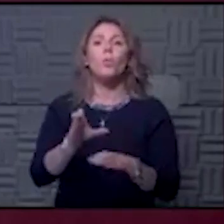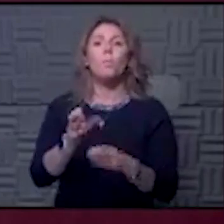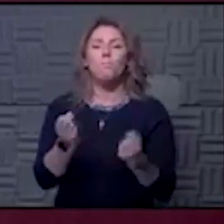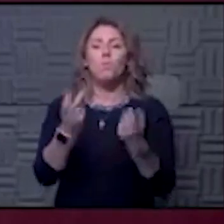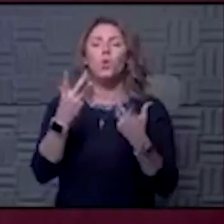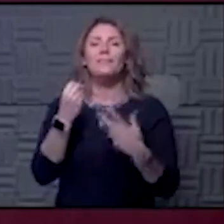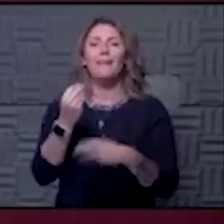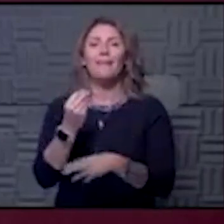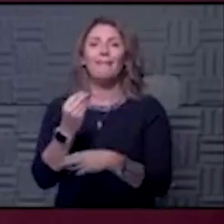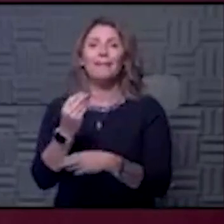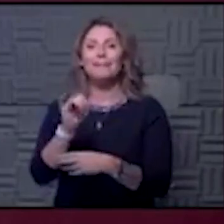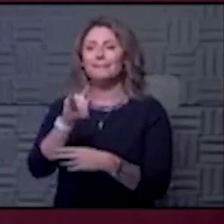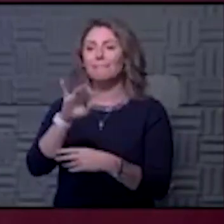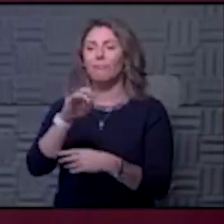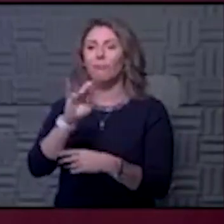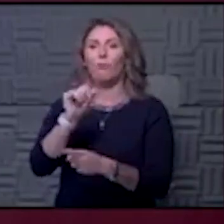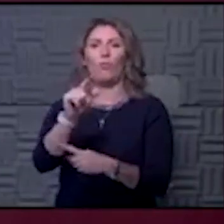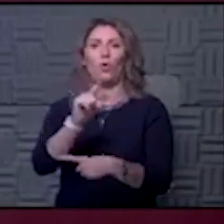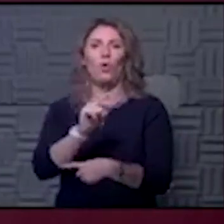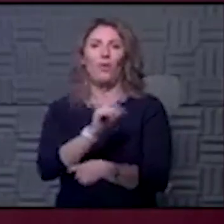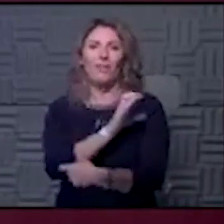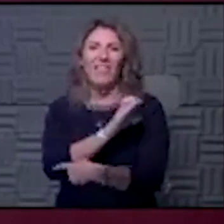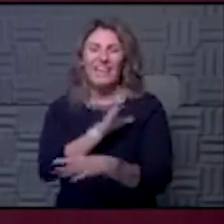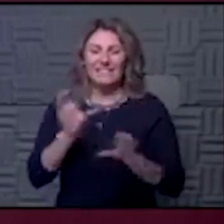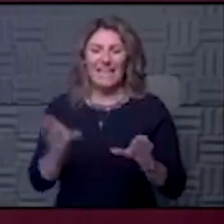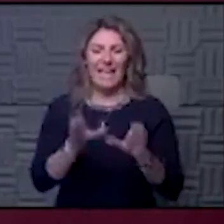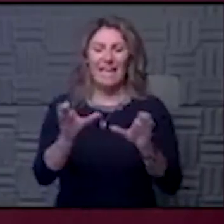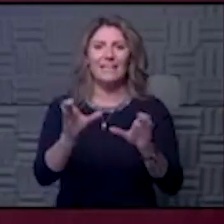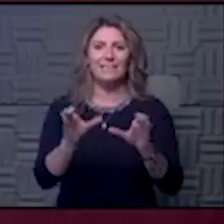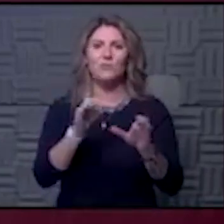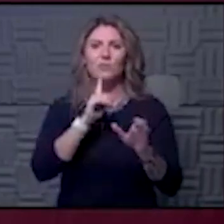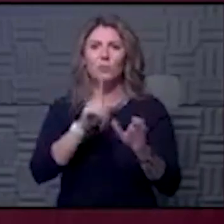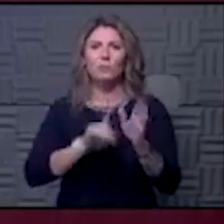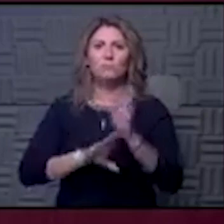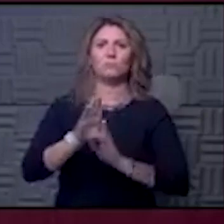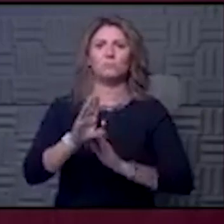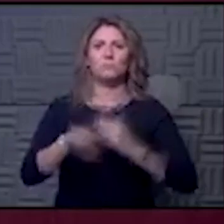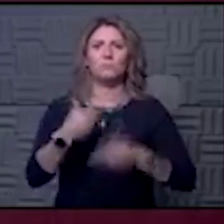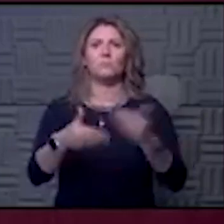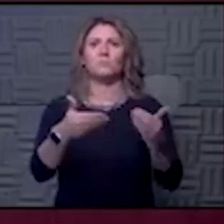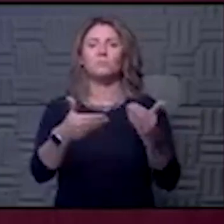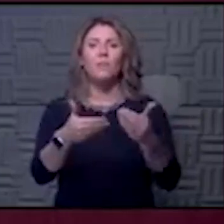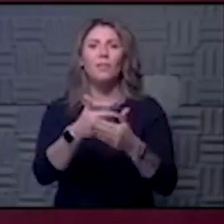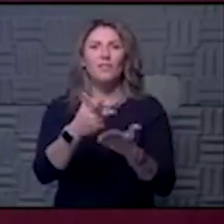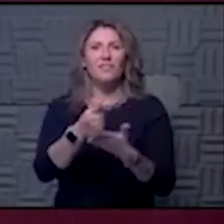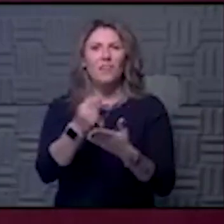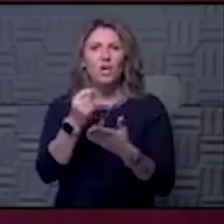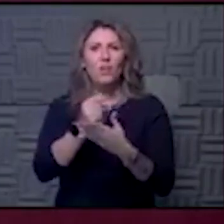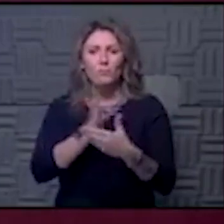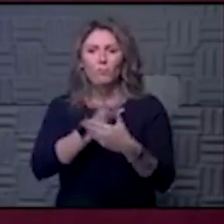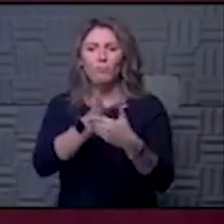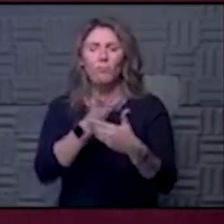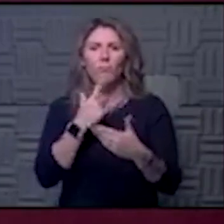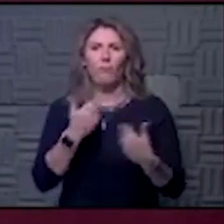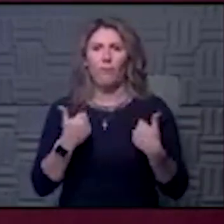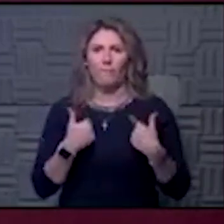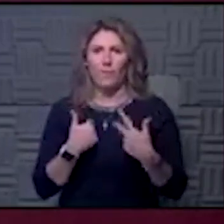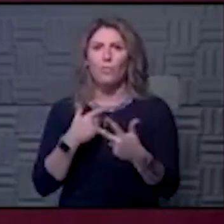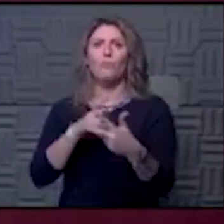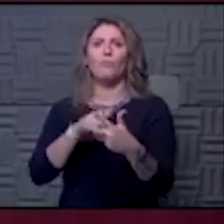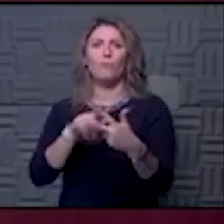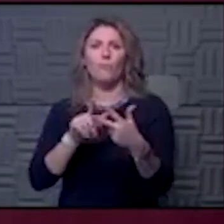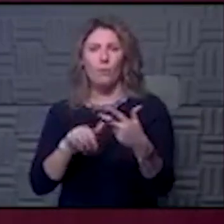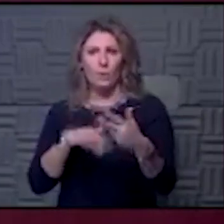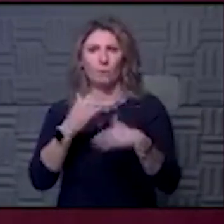what's called the active trials. These are the accelerated COVID therapeutic interventions. And so we have actually three three of them